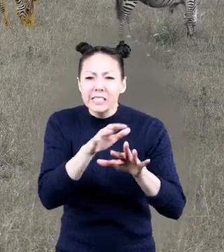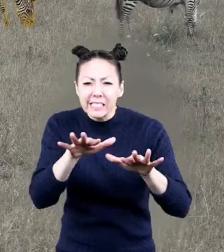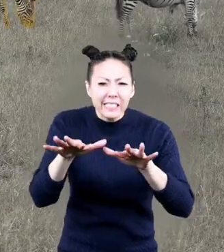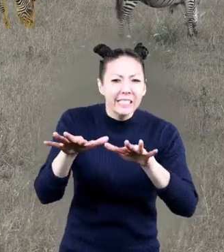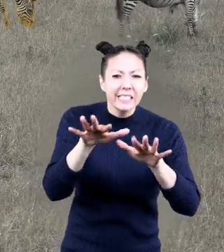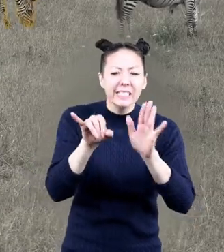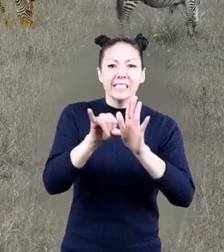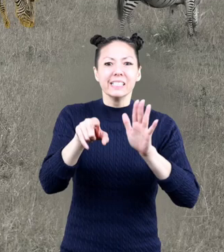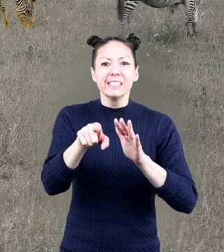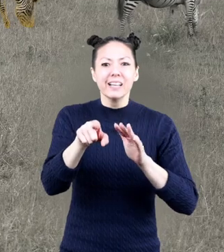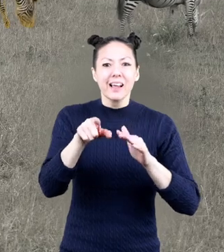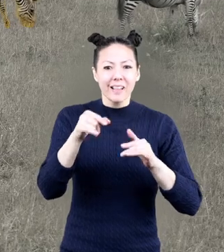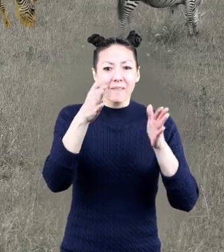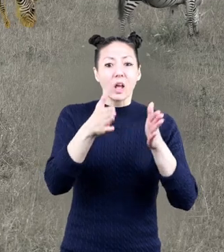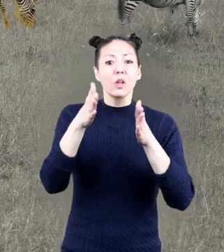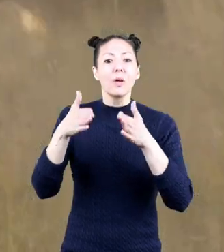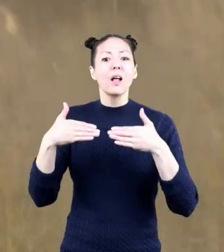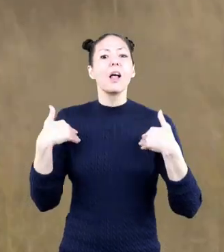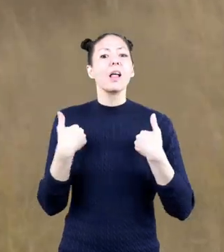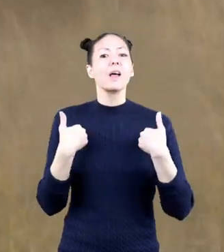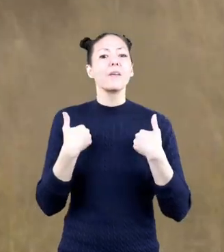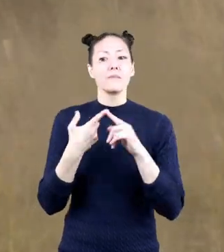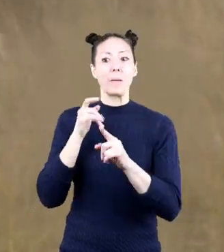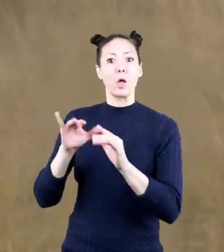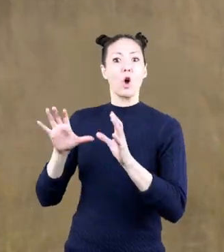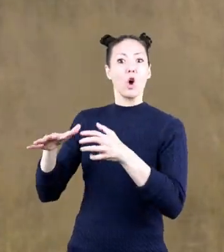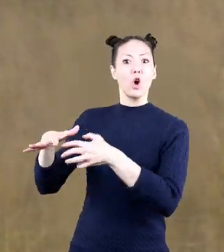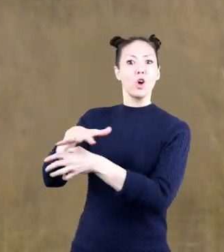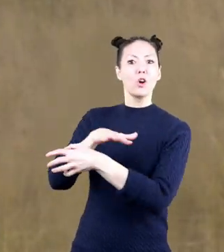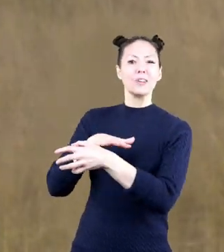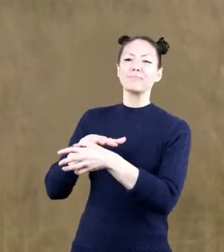pick out one individual zebra from the herd.